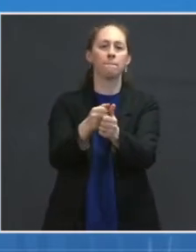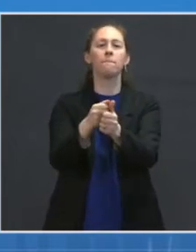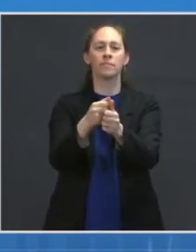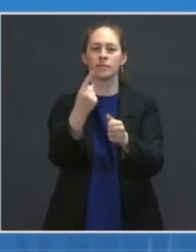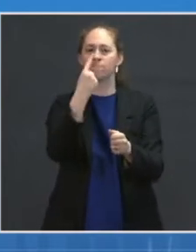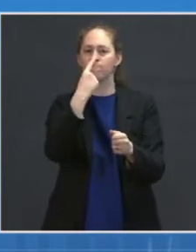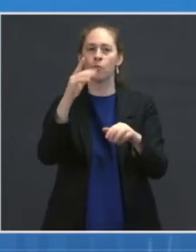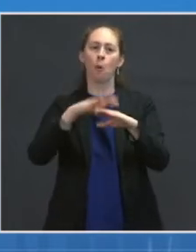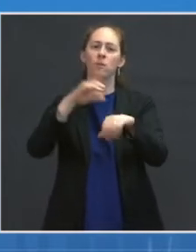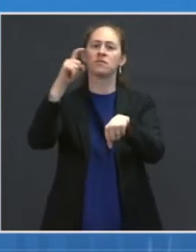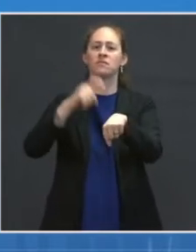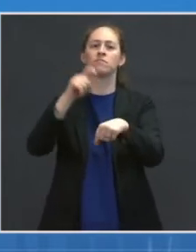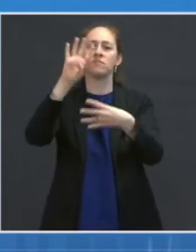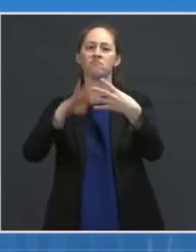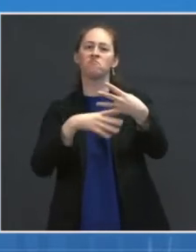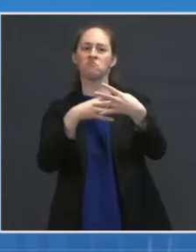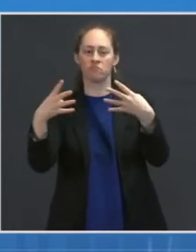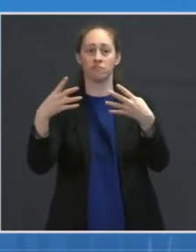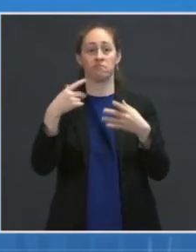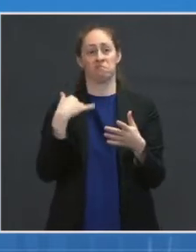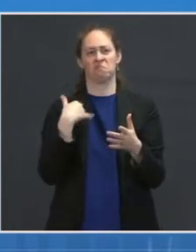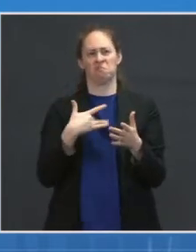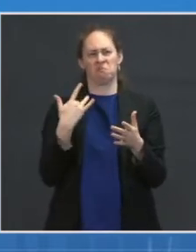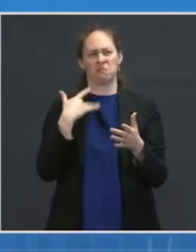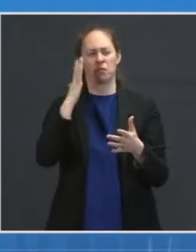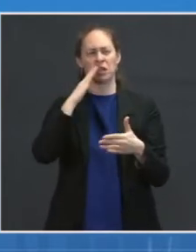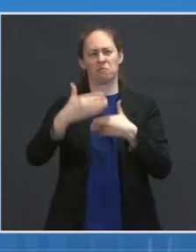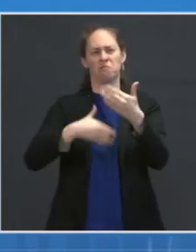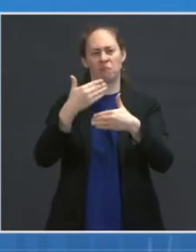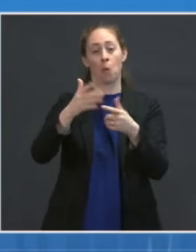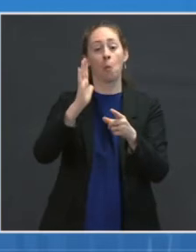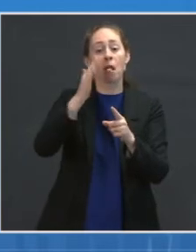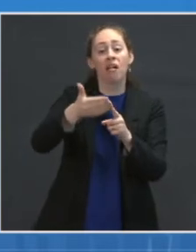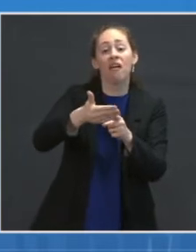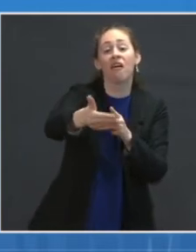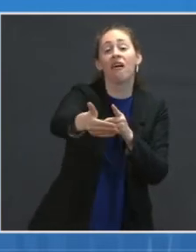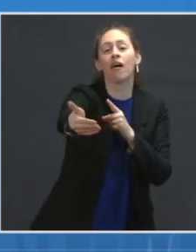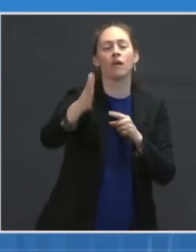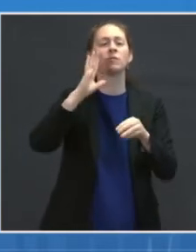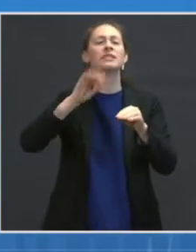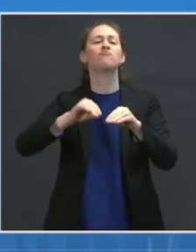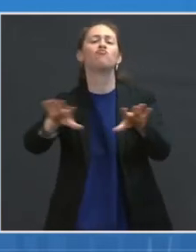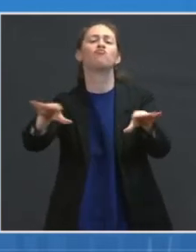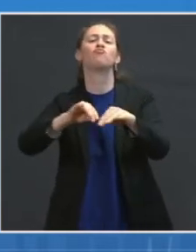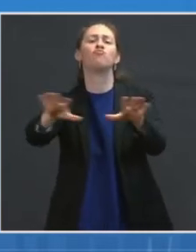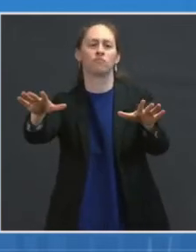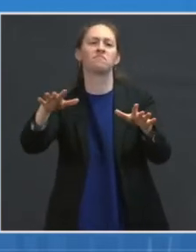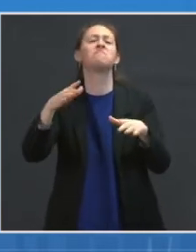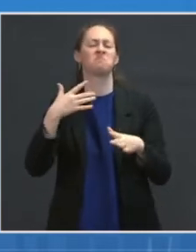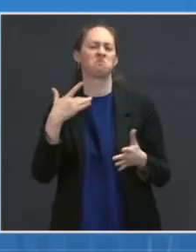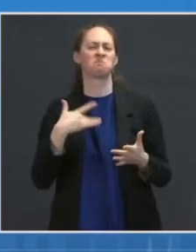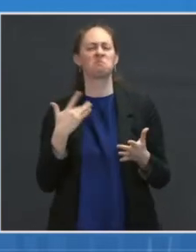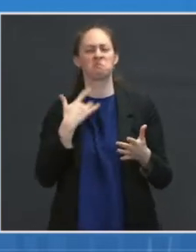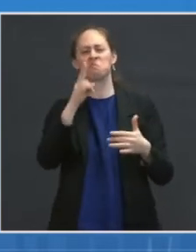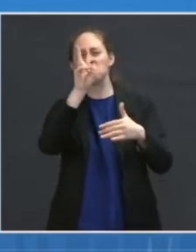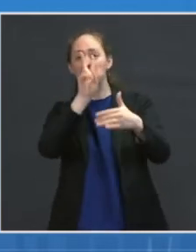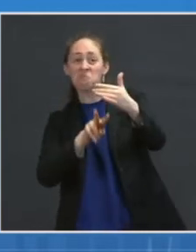And we expect we will be able to manage both this backlog and the new production coming online next week.